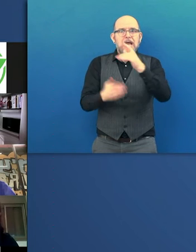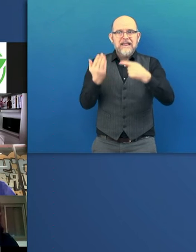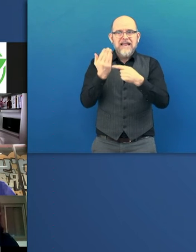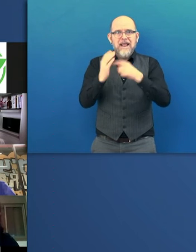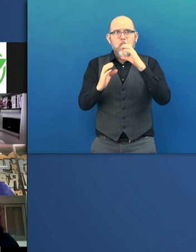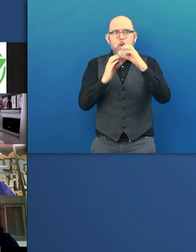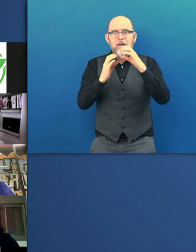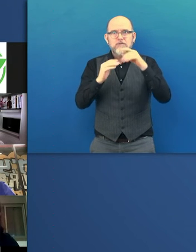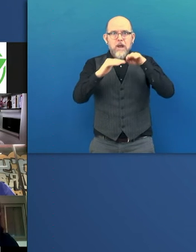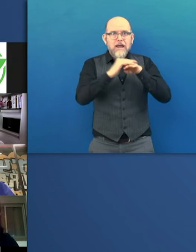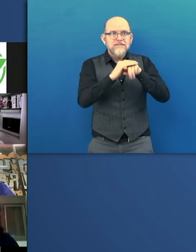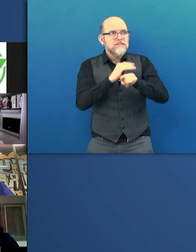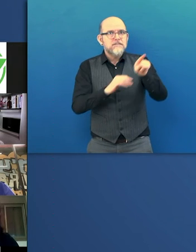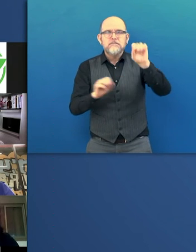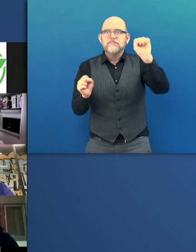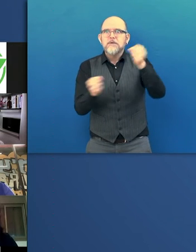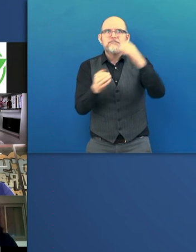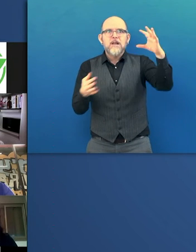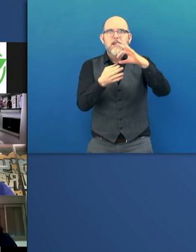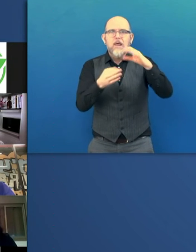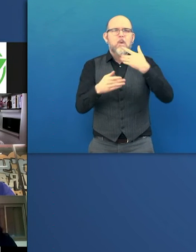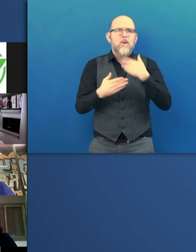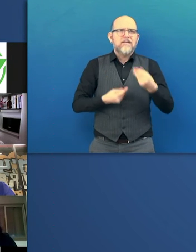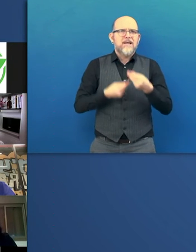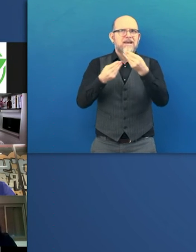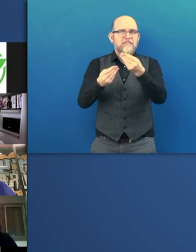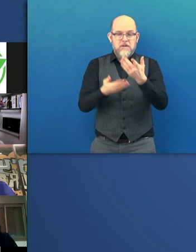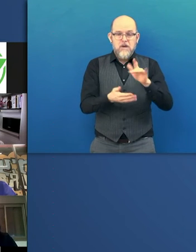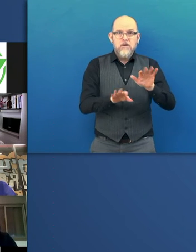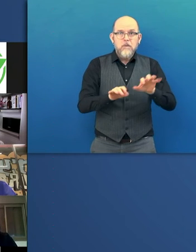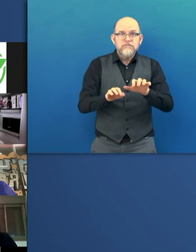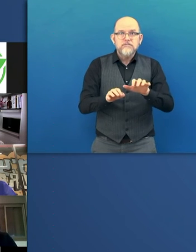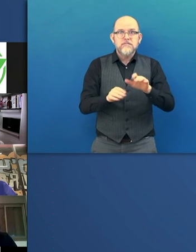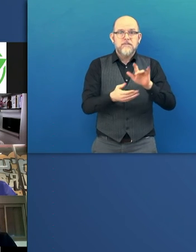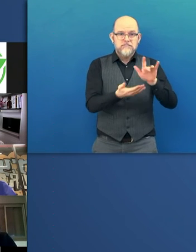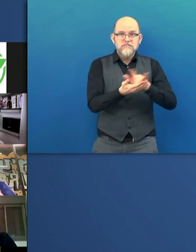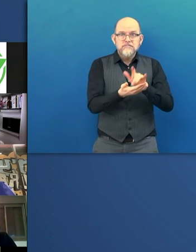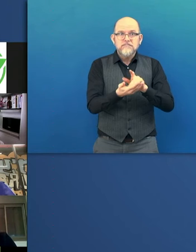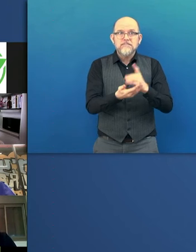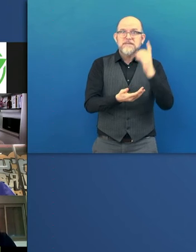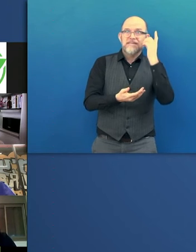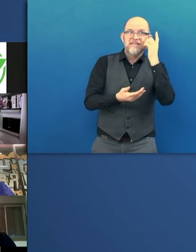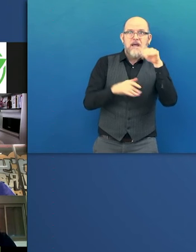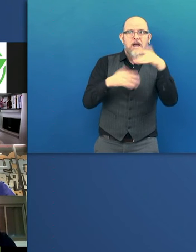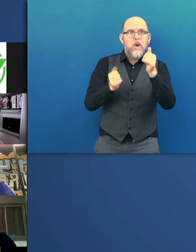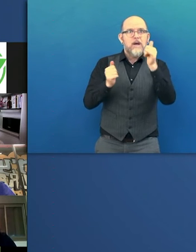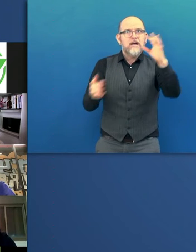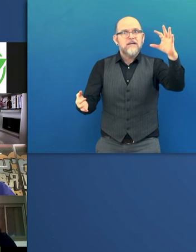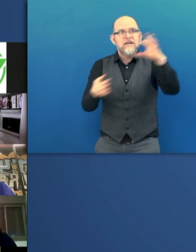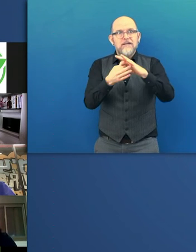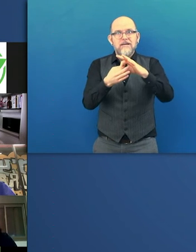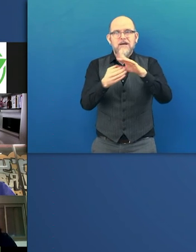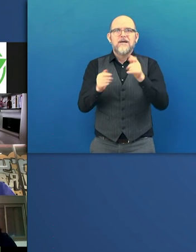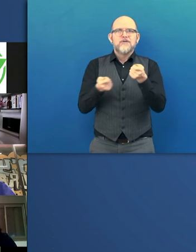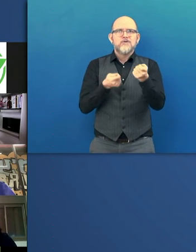control computers, phones, tablets, play games and watch movies. So basically, the problem that we are